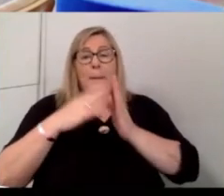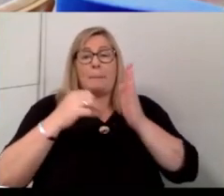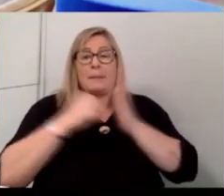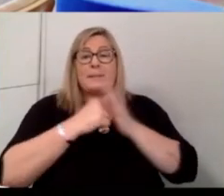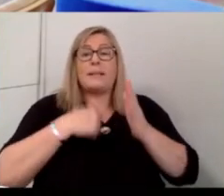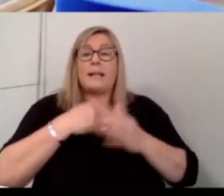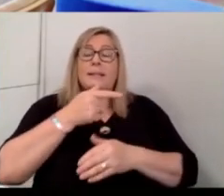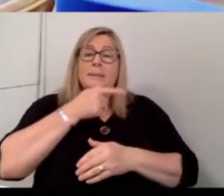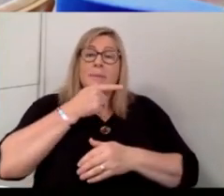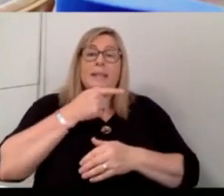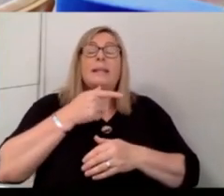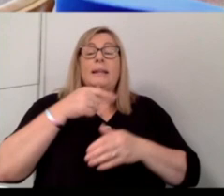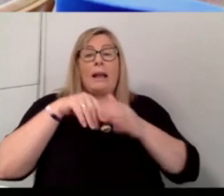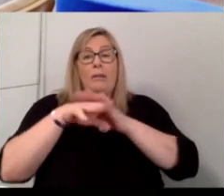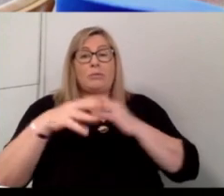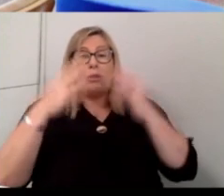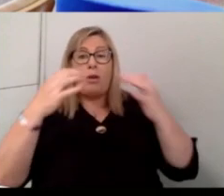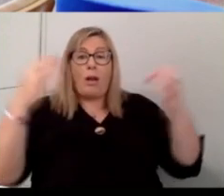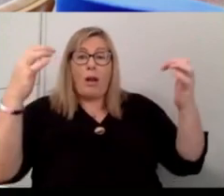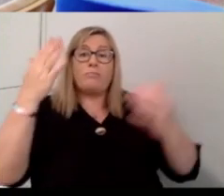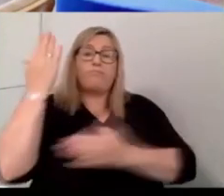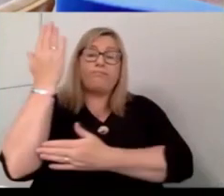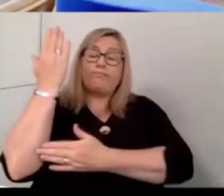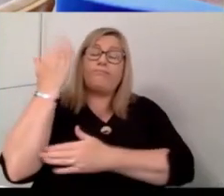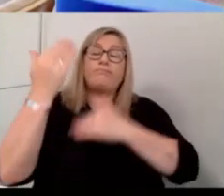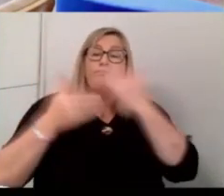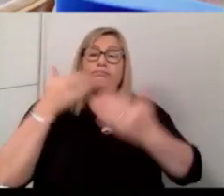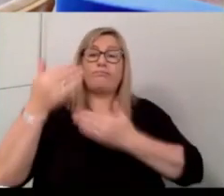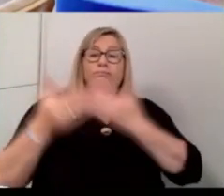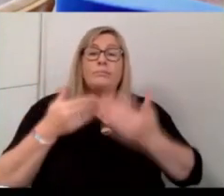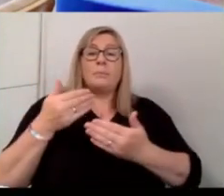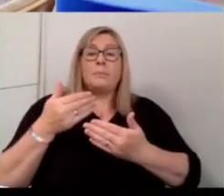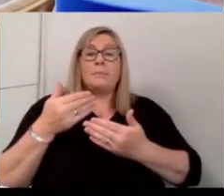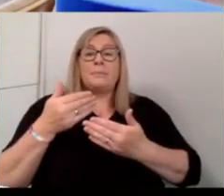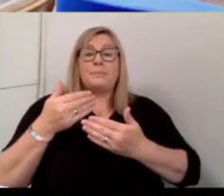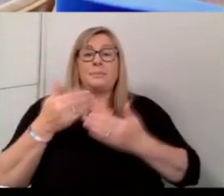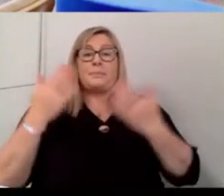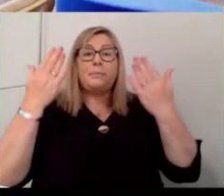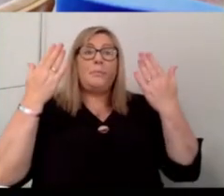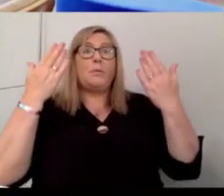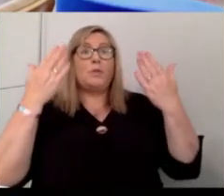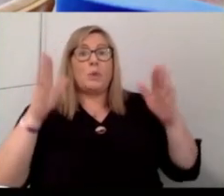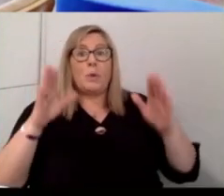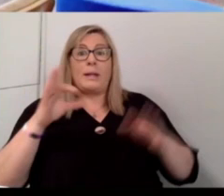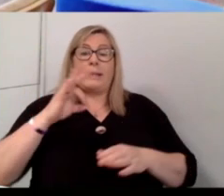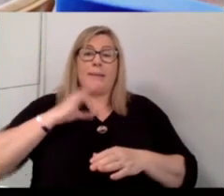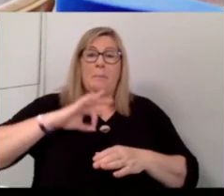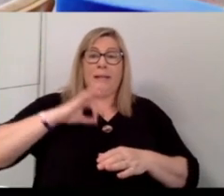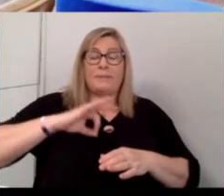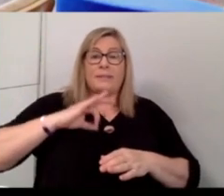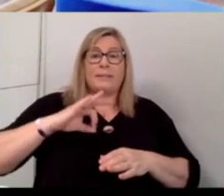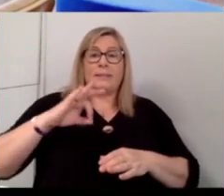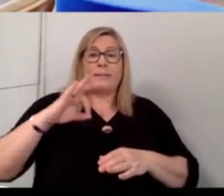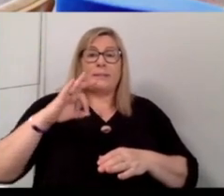at conferences and very much showcasing the benefits of